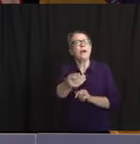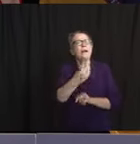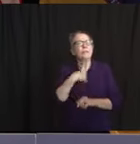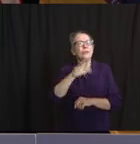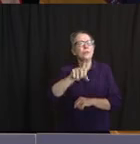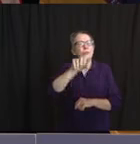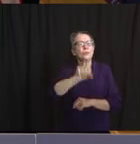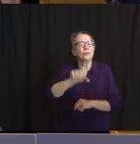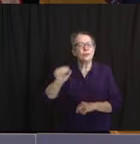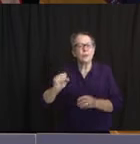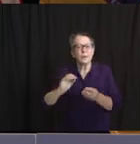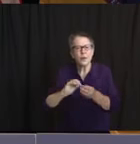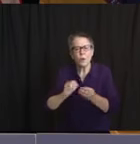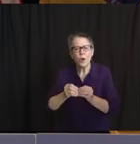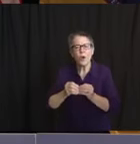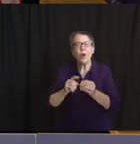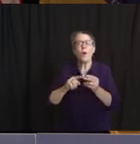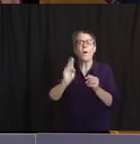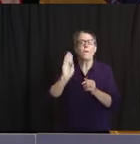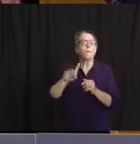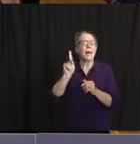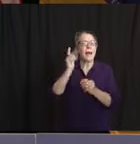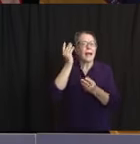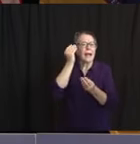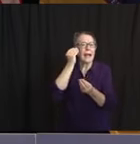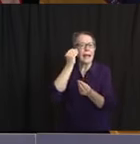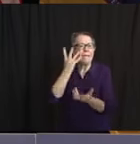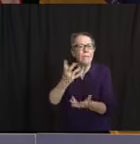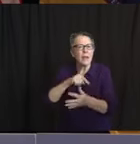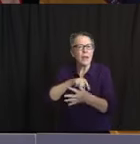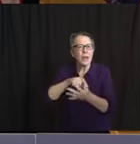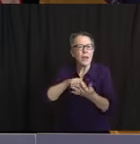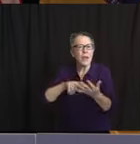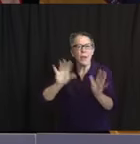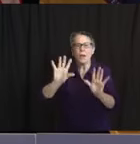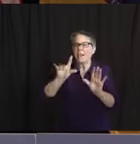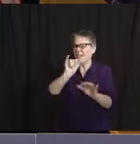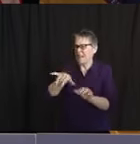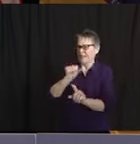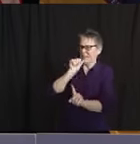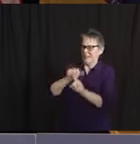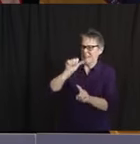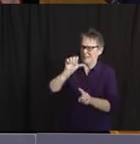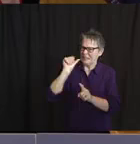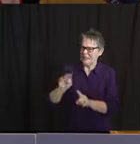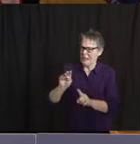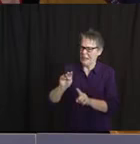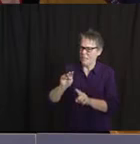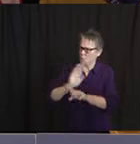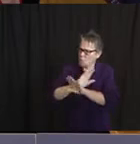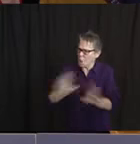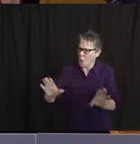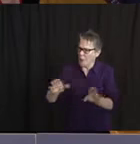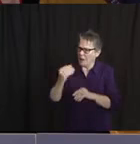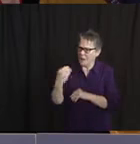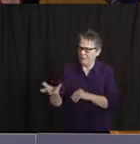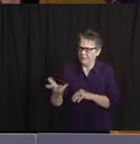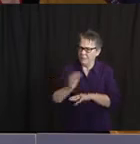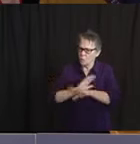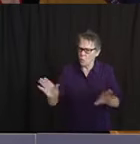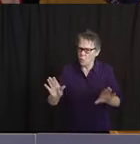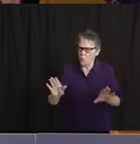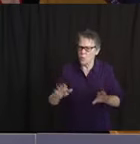report last evening, as the Governor shared, our hospitals reported 3,405 hospitalizations, of which